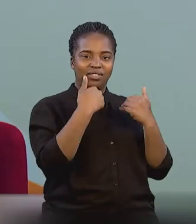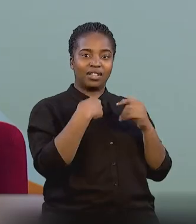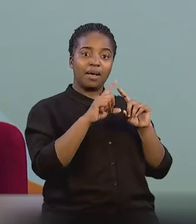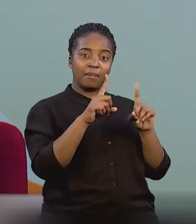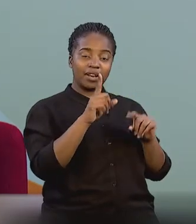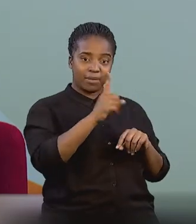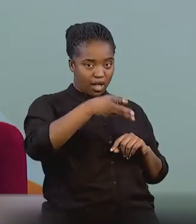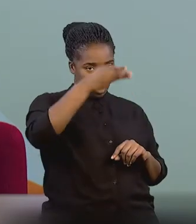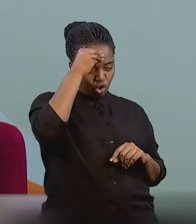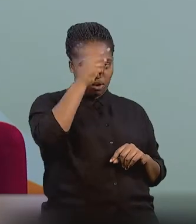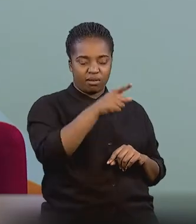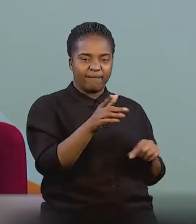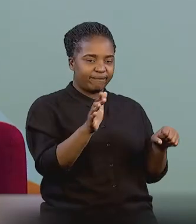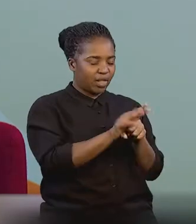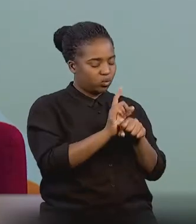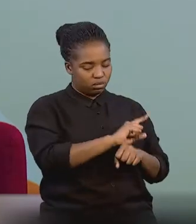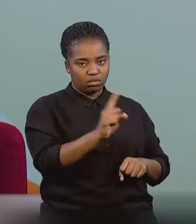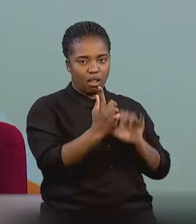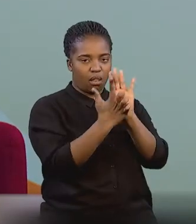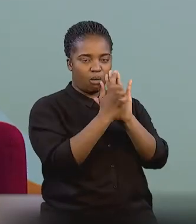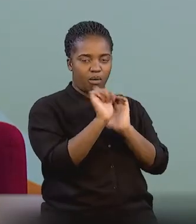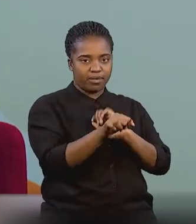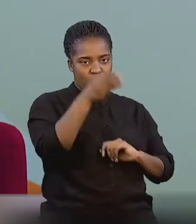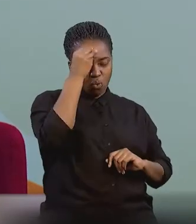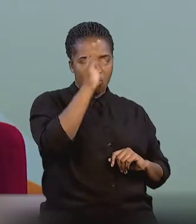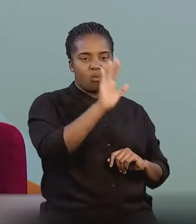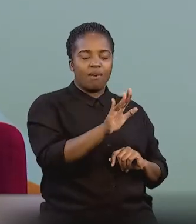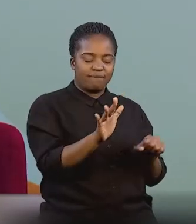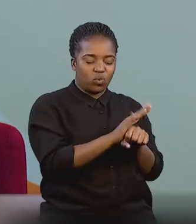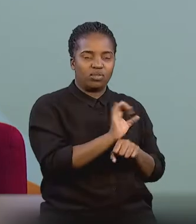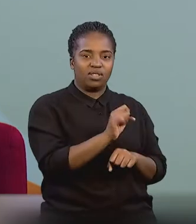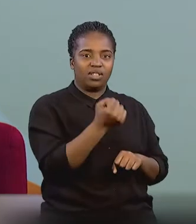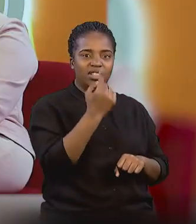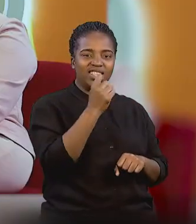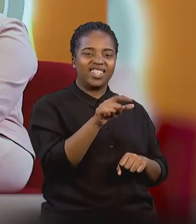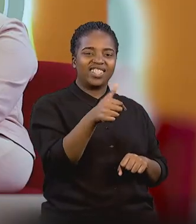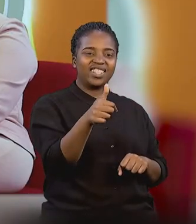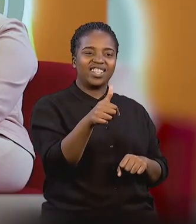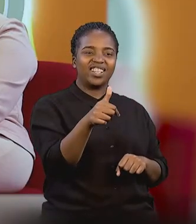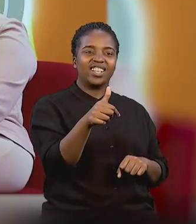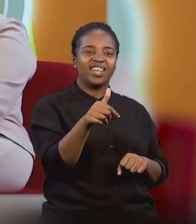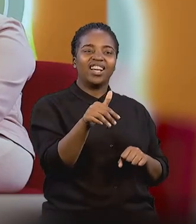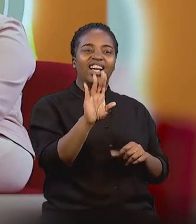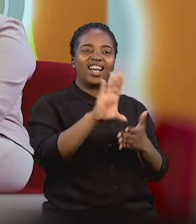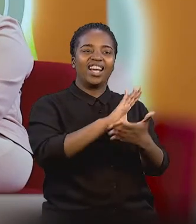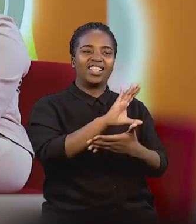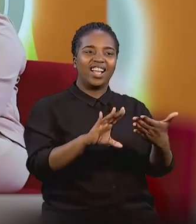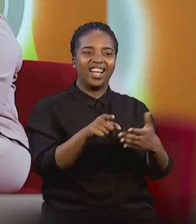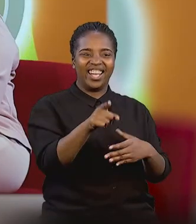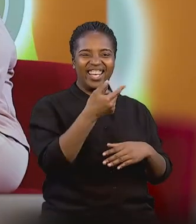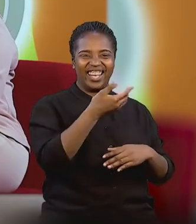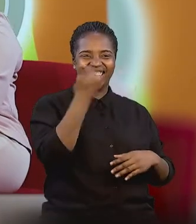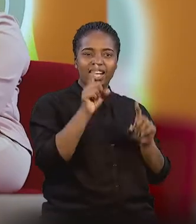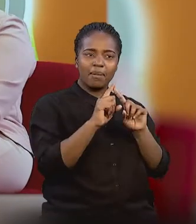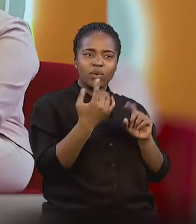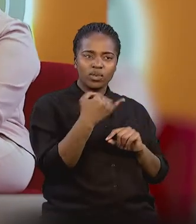custody. But we took him the full, the full extent of the law. The next day I went to withdraw the case without him